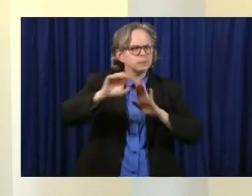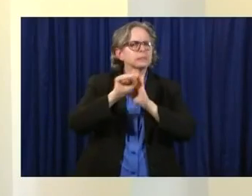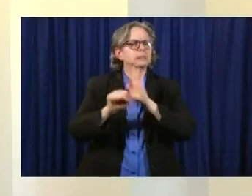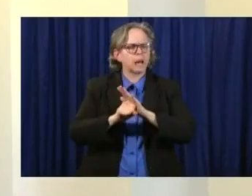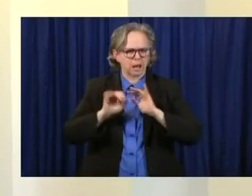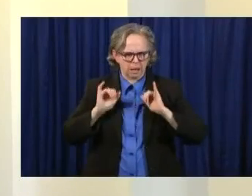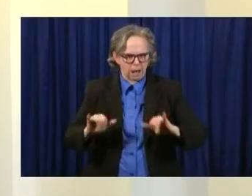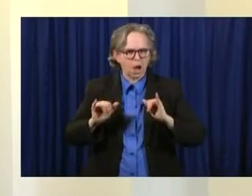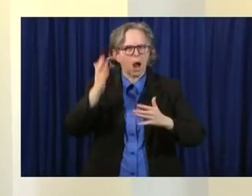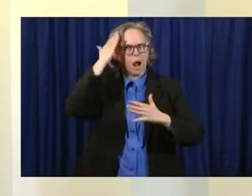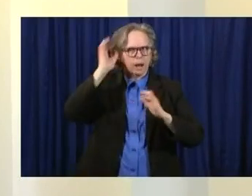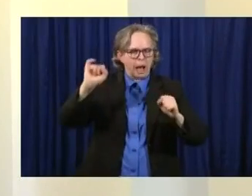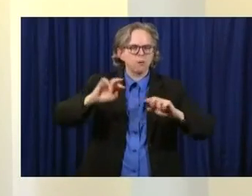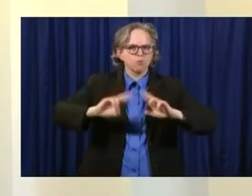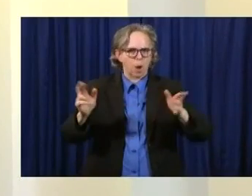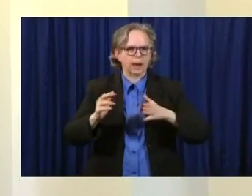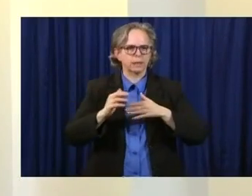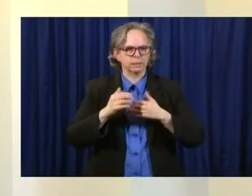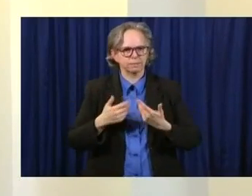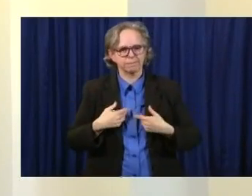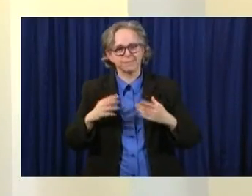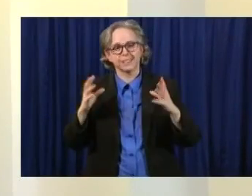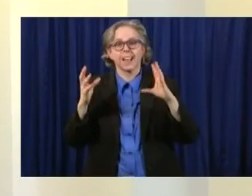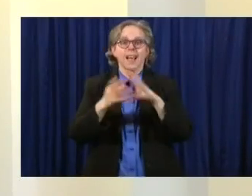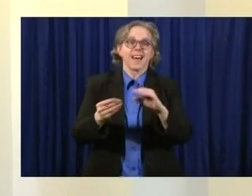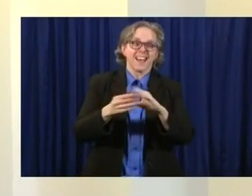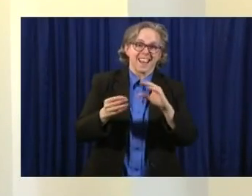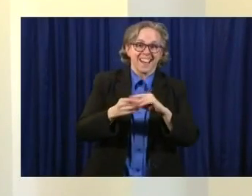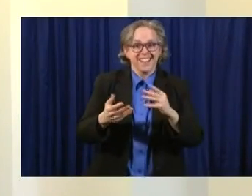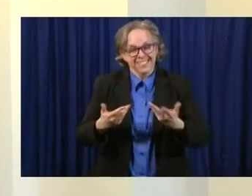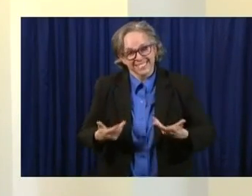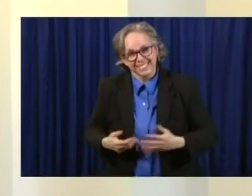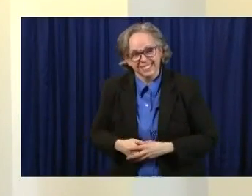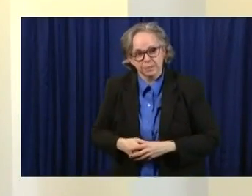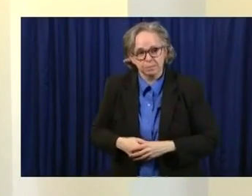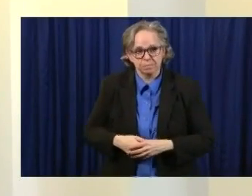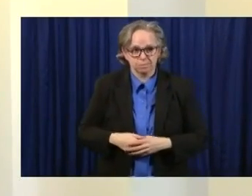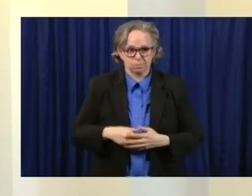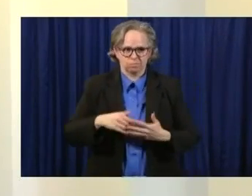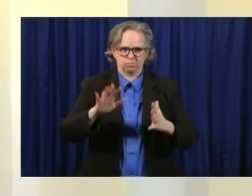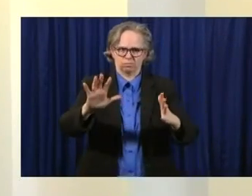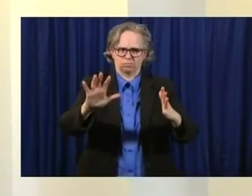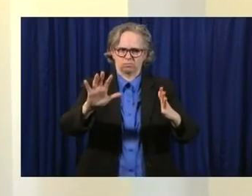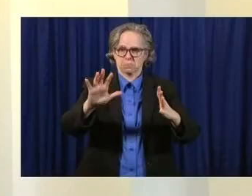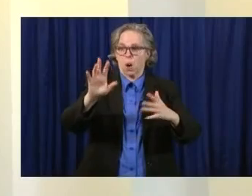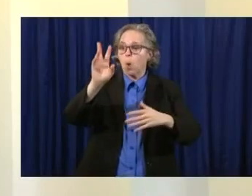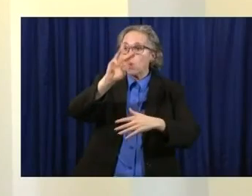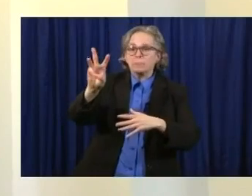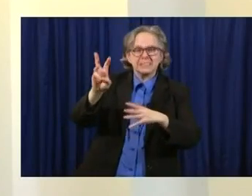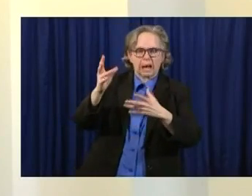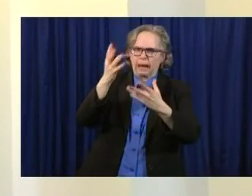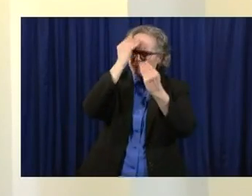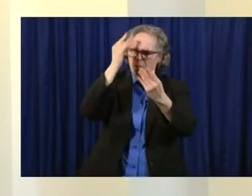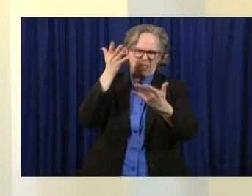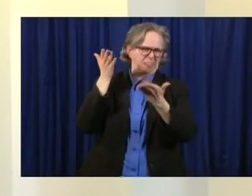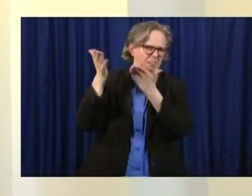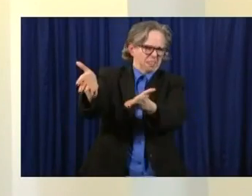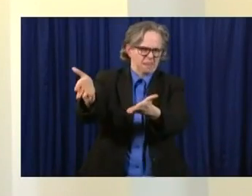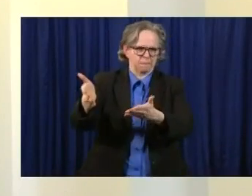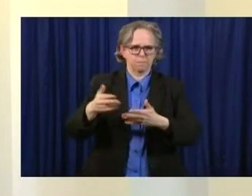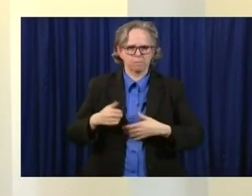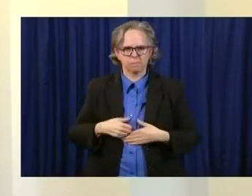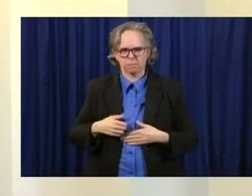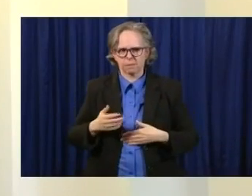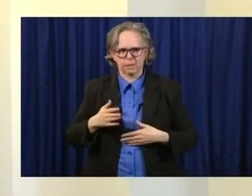my sort of spiel, governor. And all of this is on our website. And we'll certainly be glad to walk people through it as this moves forward.